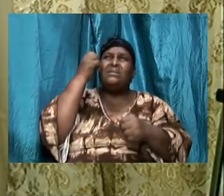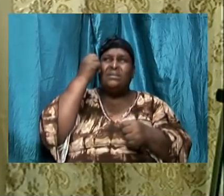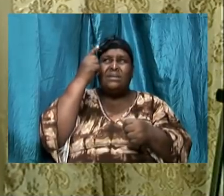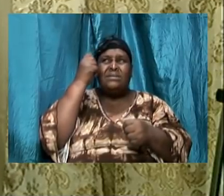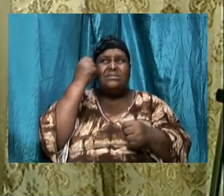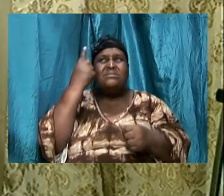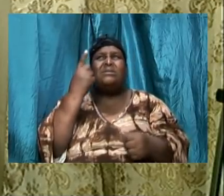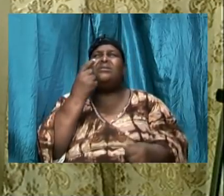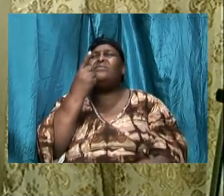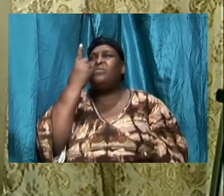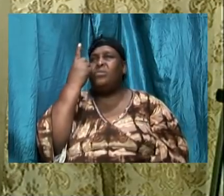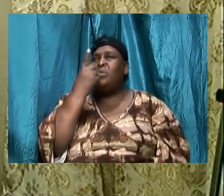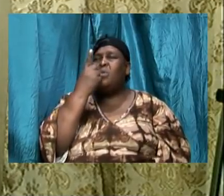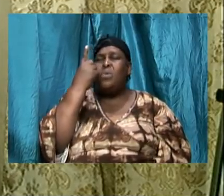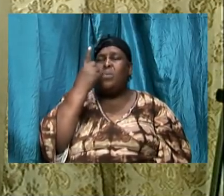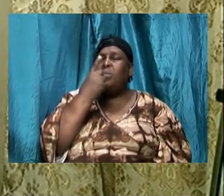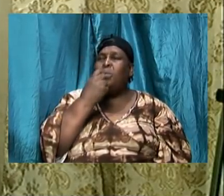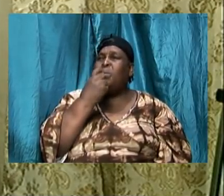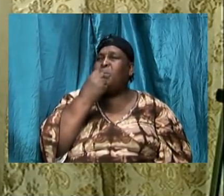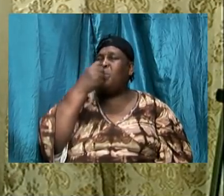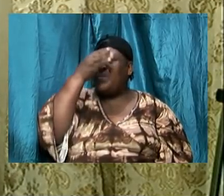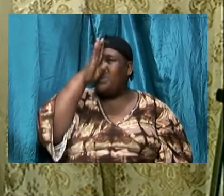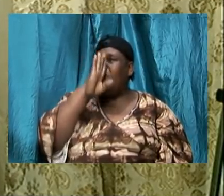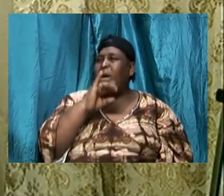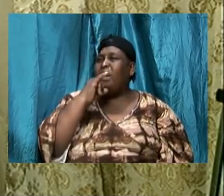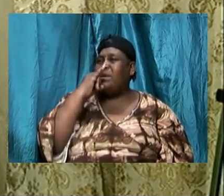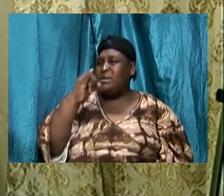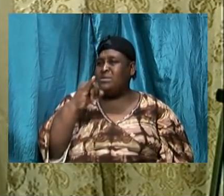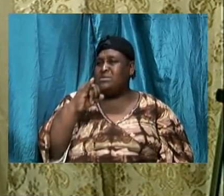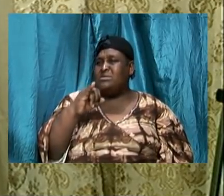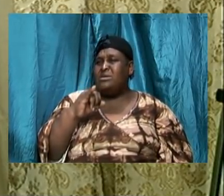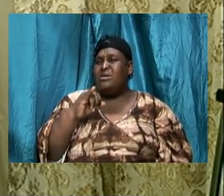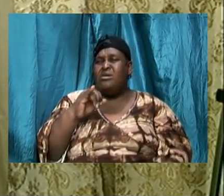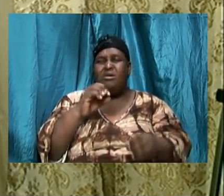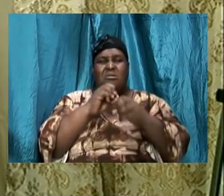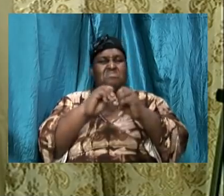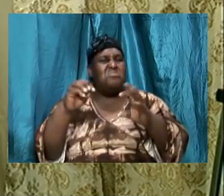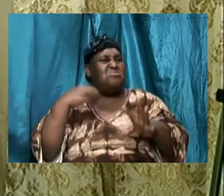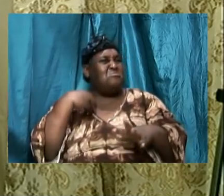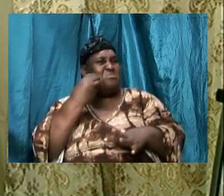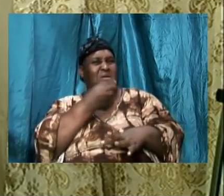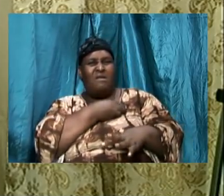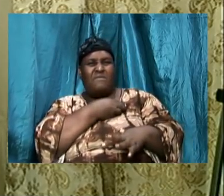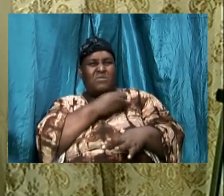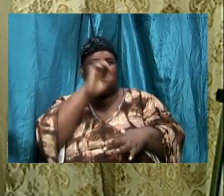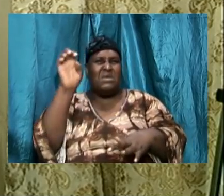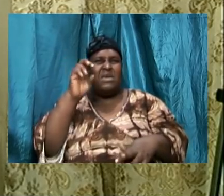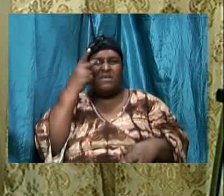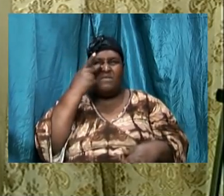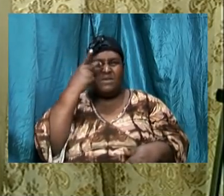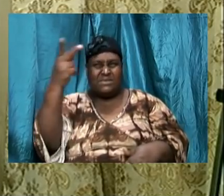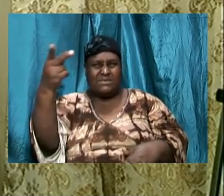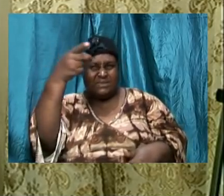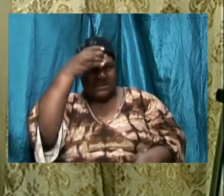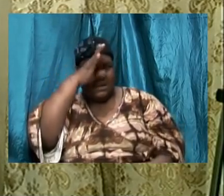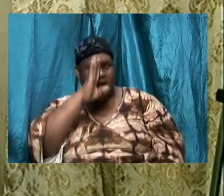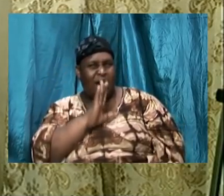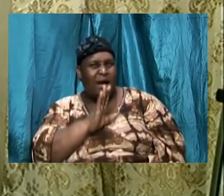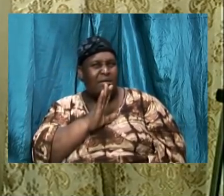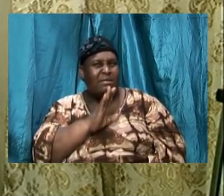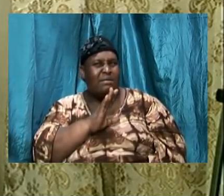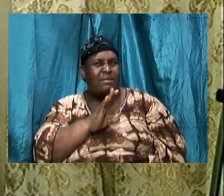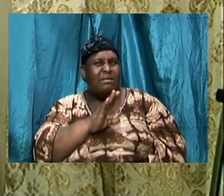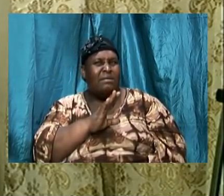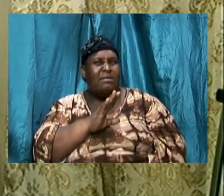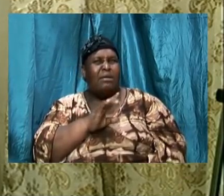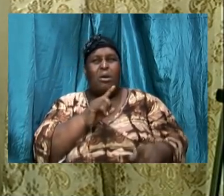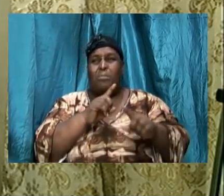us have ever seen Him, but all of us, if I am not, and I don't think I am wrong, at some point have conceptualized